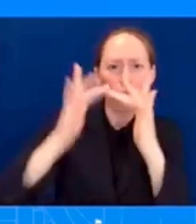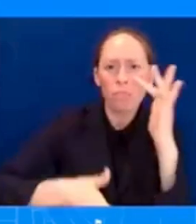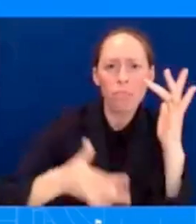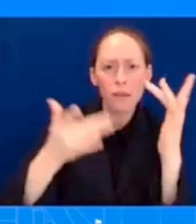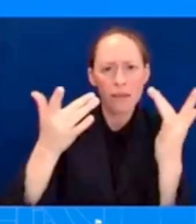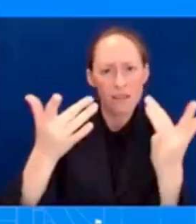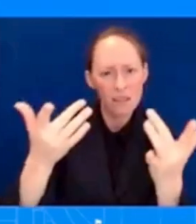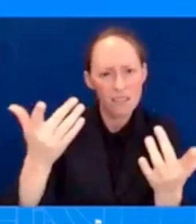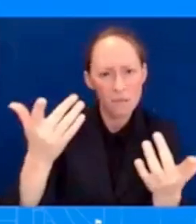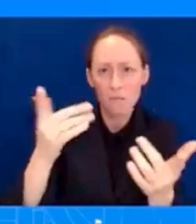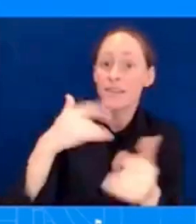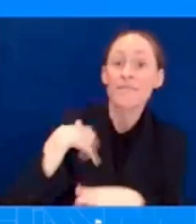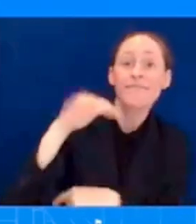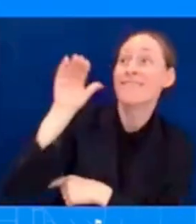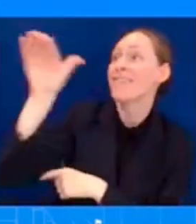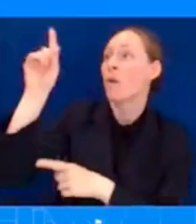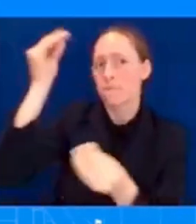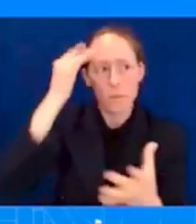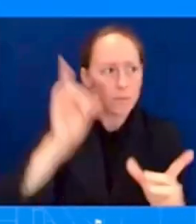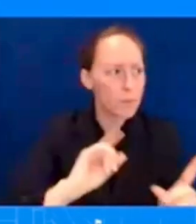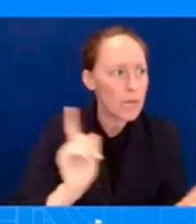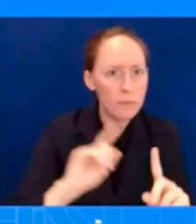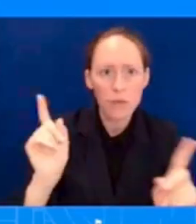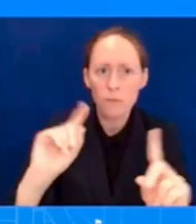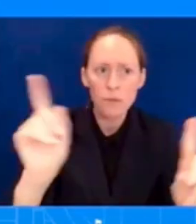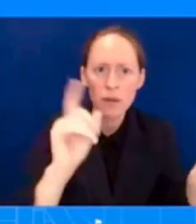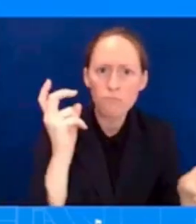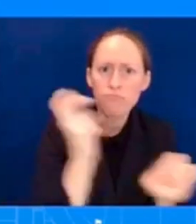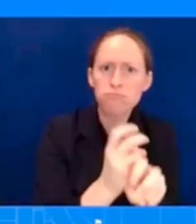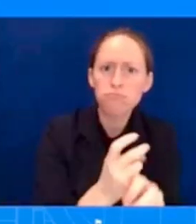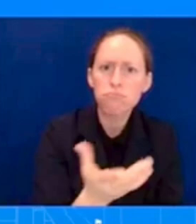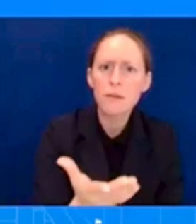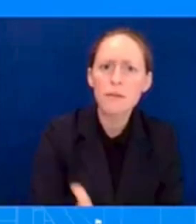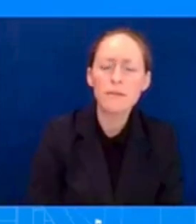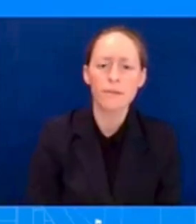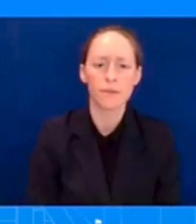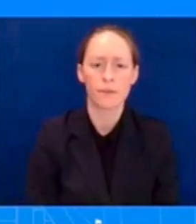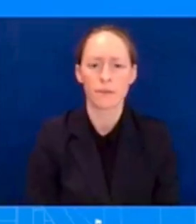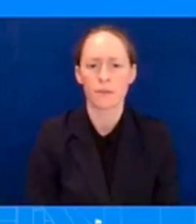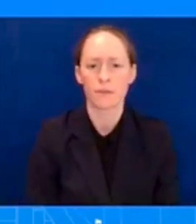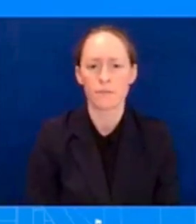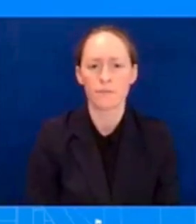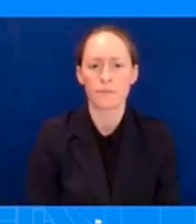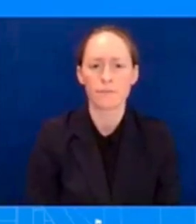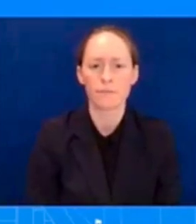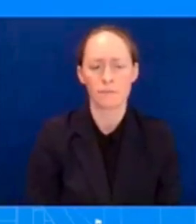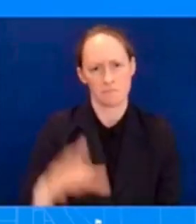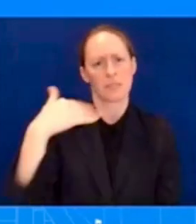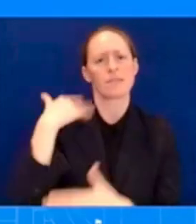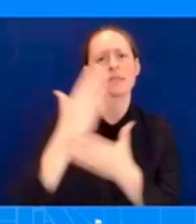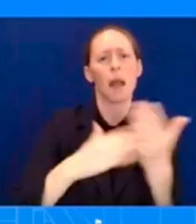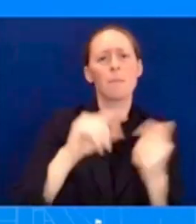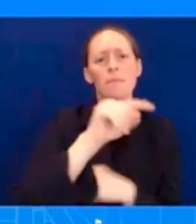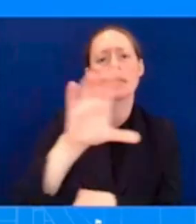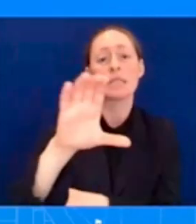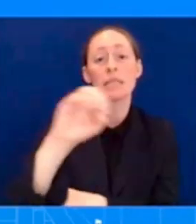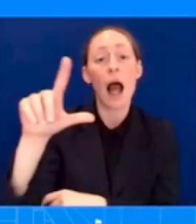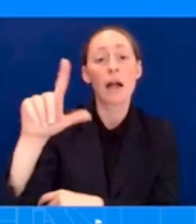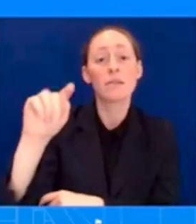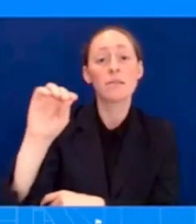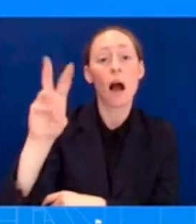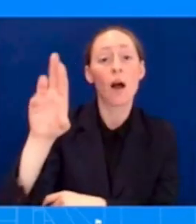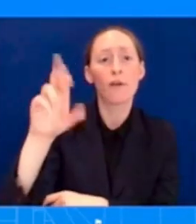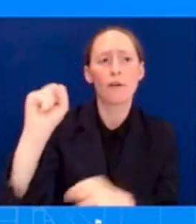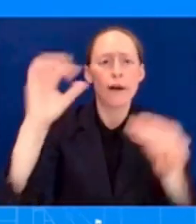There are some cell towers down, but where I was yesterday, I went into two different shelters on Saturday, another one on Sunday, and people had